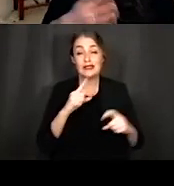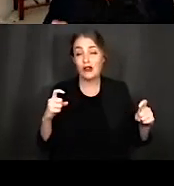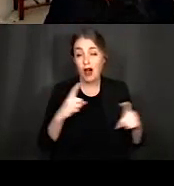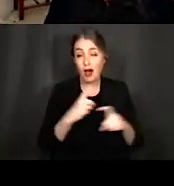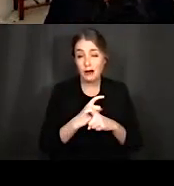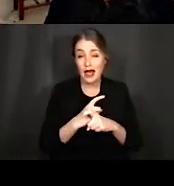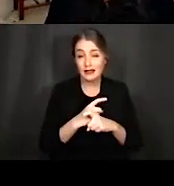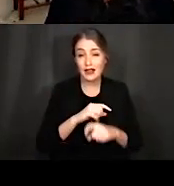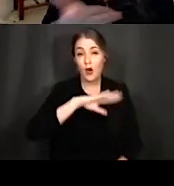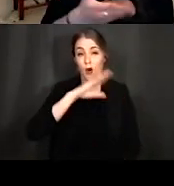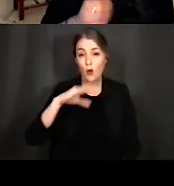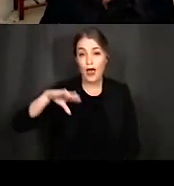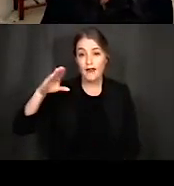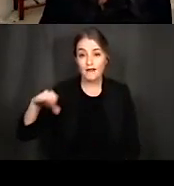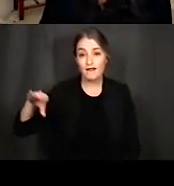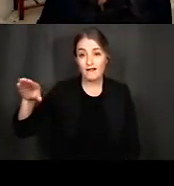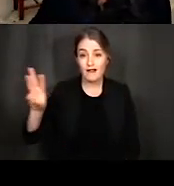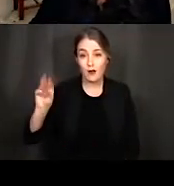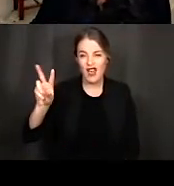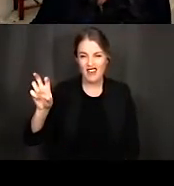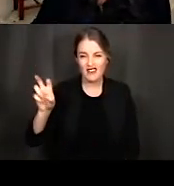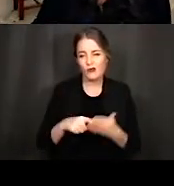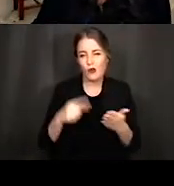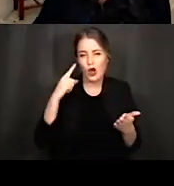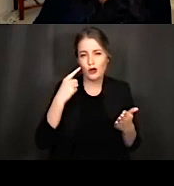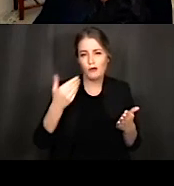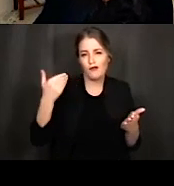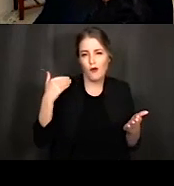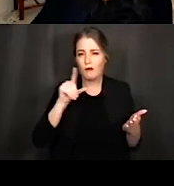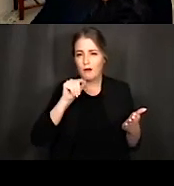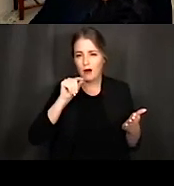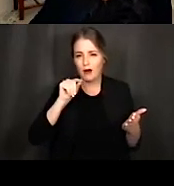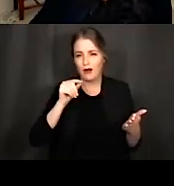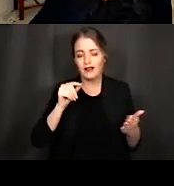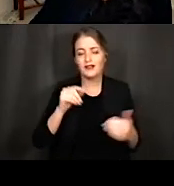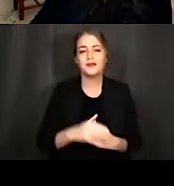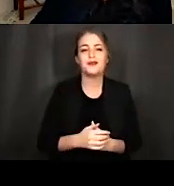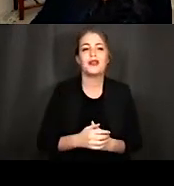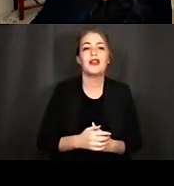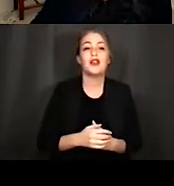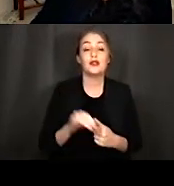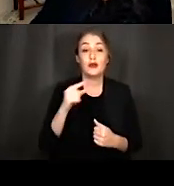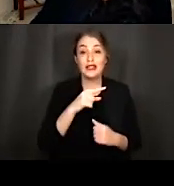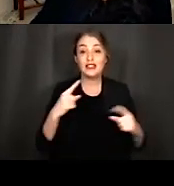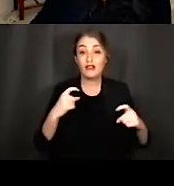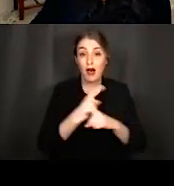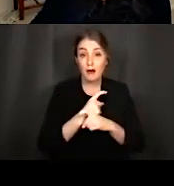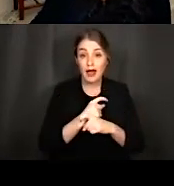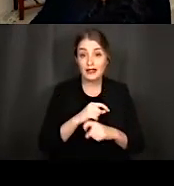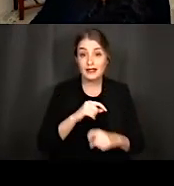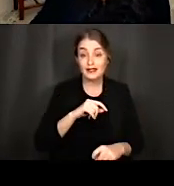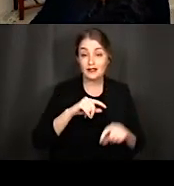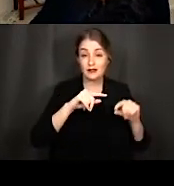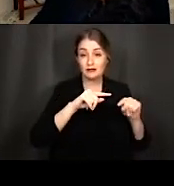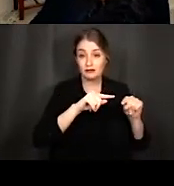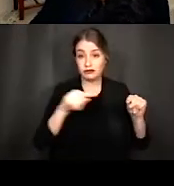similar to what we heard in the previous example of the bird chords. And so this complex waveform is illustrated here